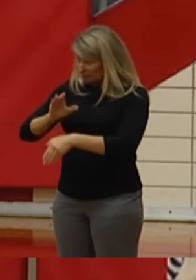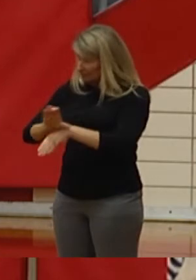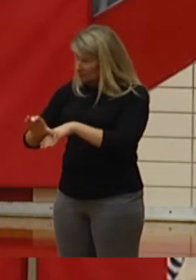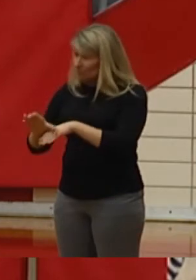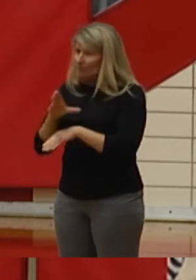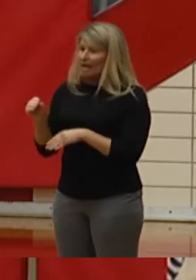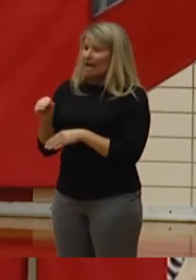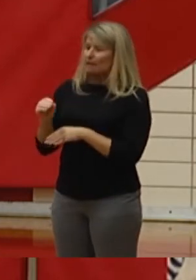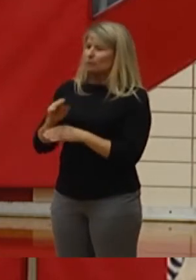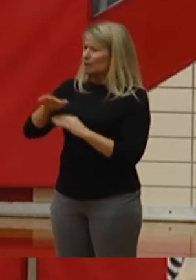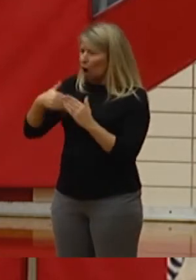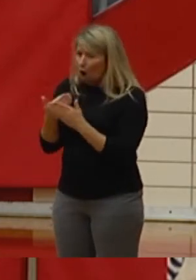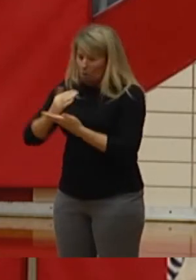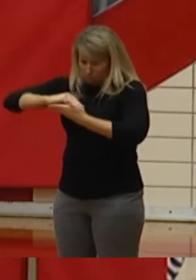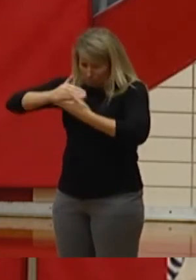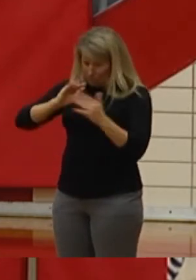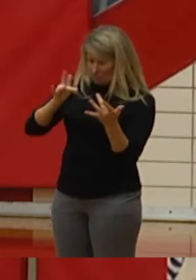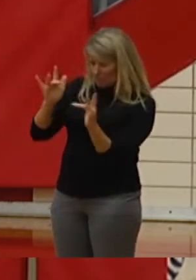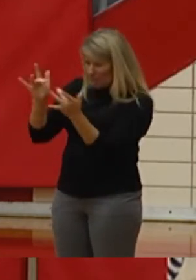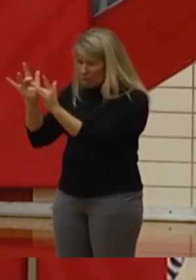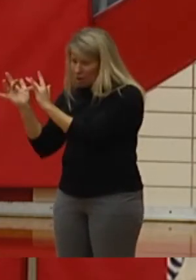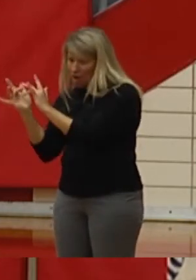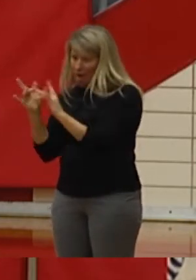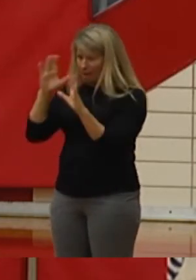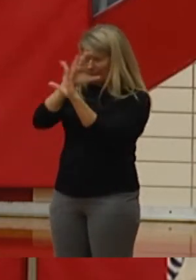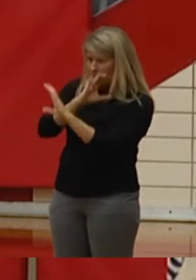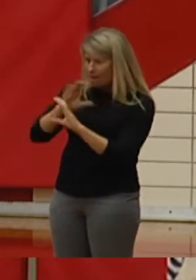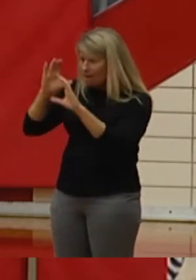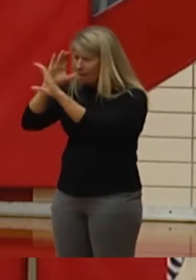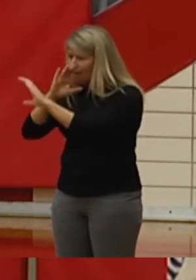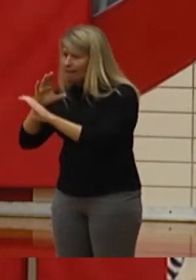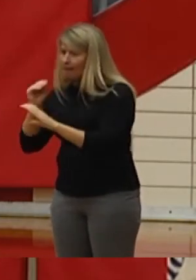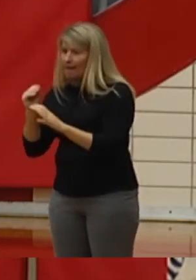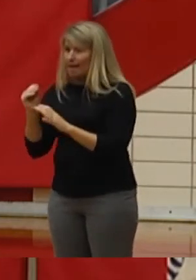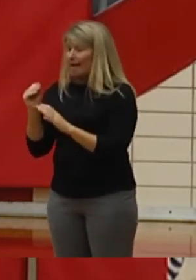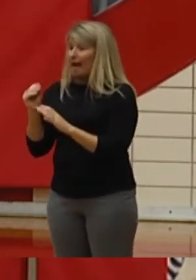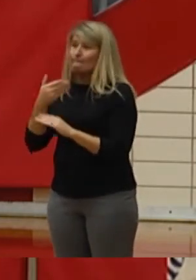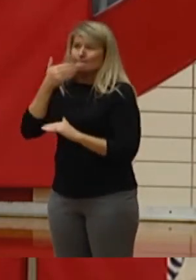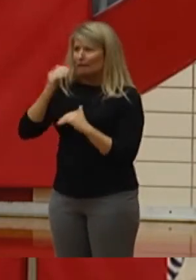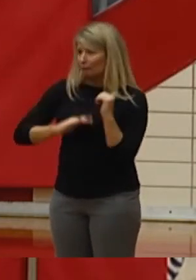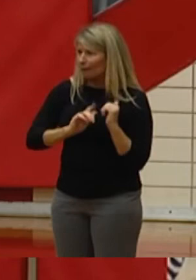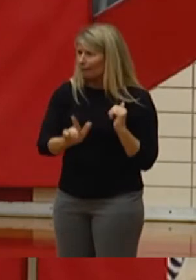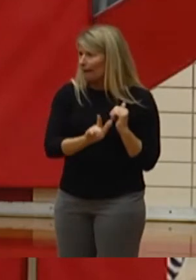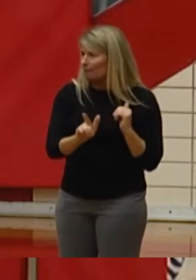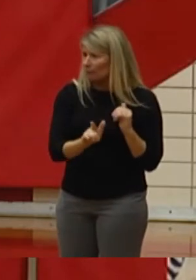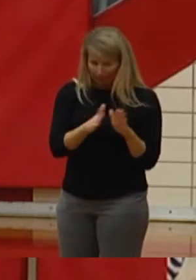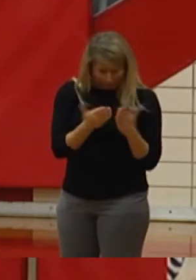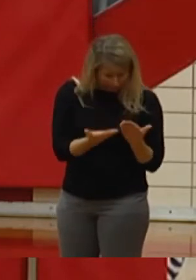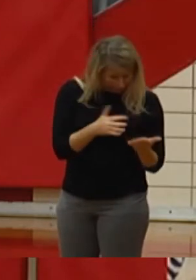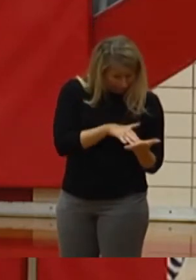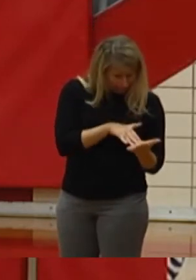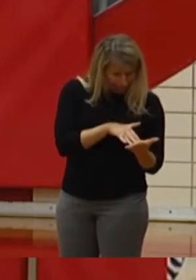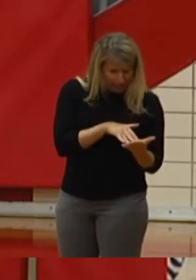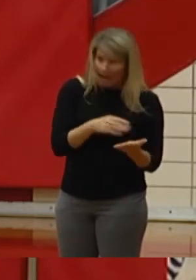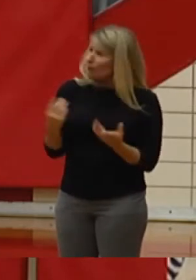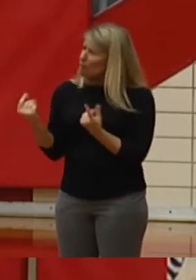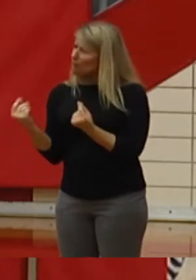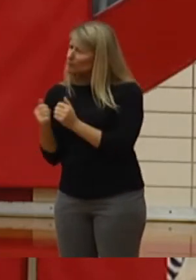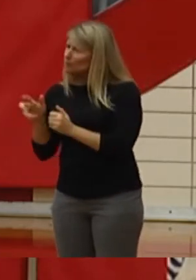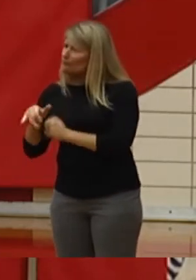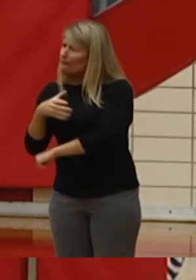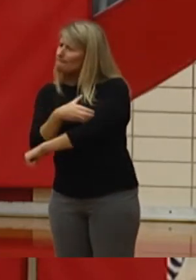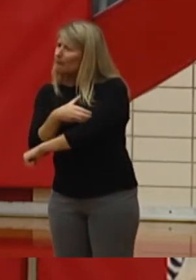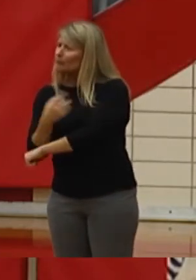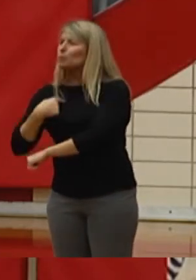click than previous generations could have with hours at the library. And what did we do with this power? Big for kahoot every day during class,